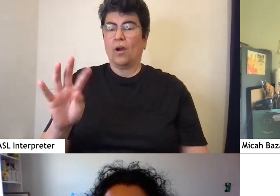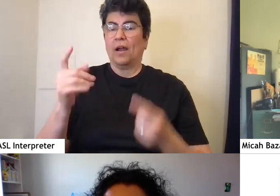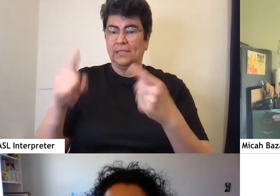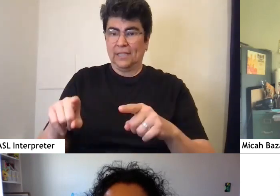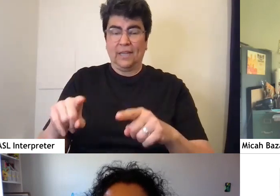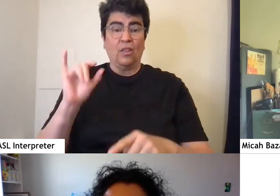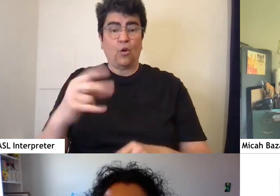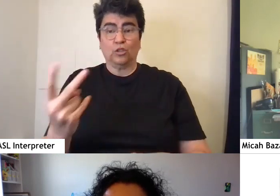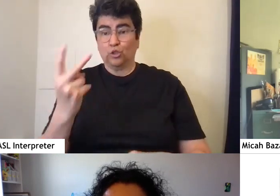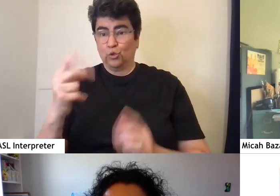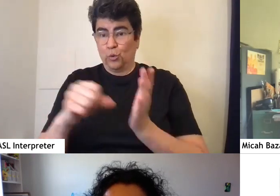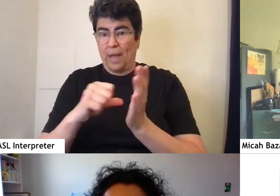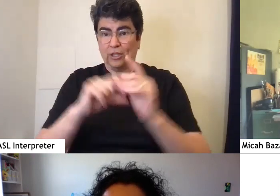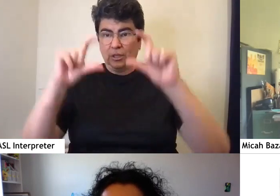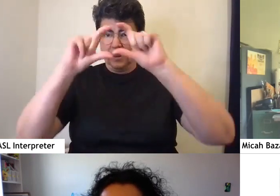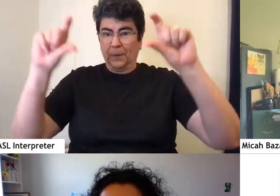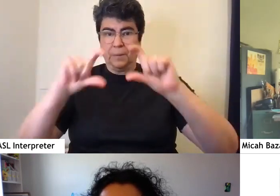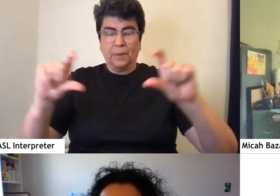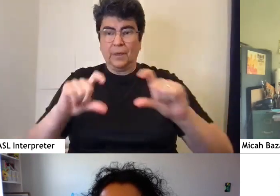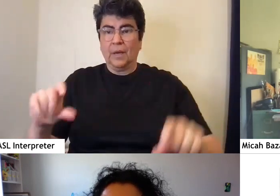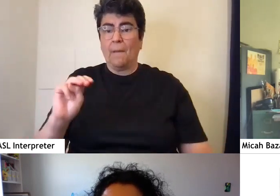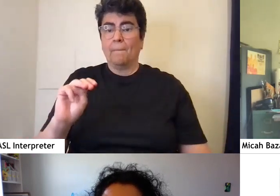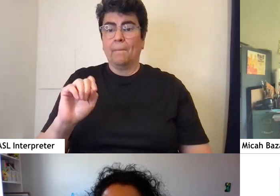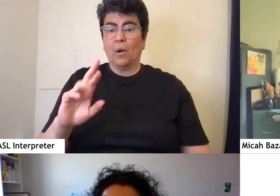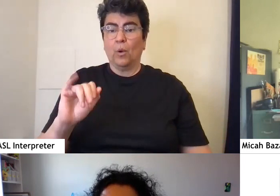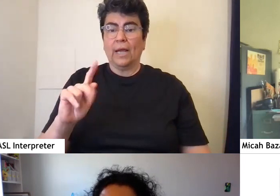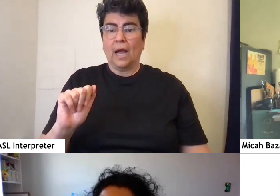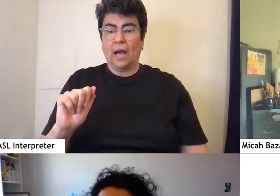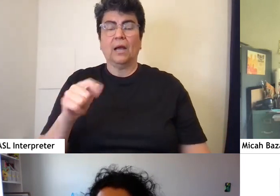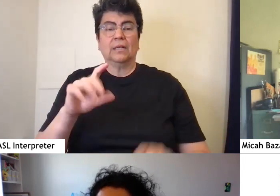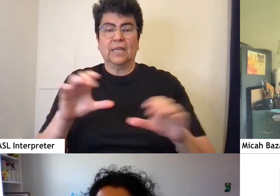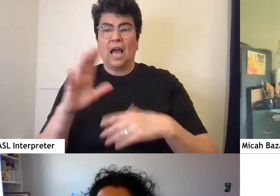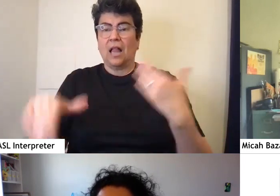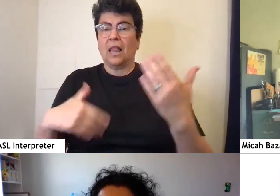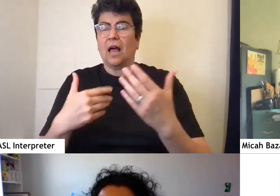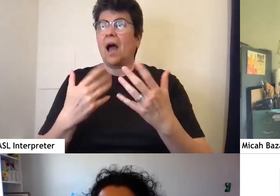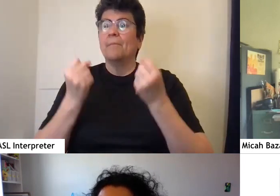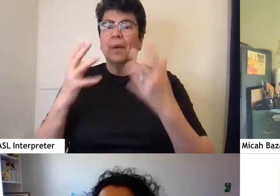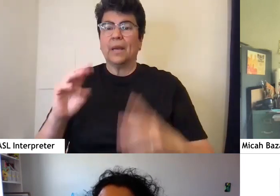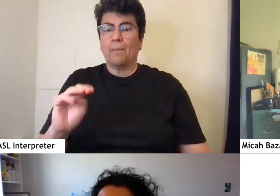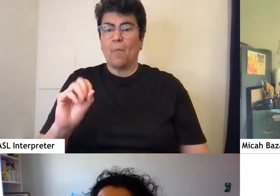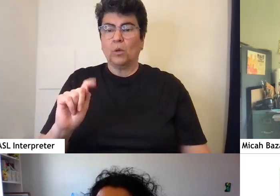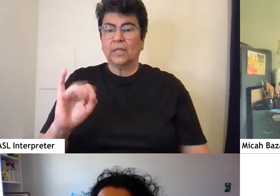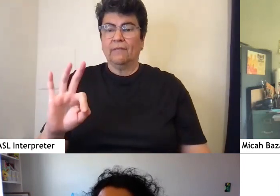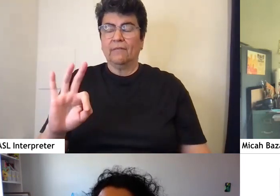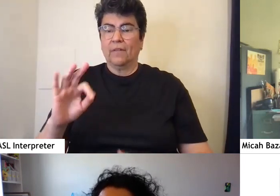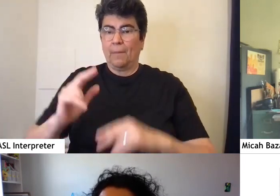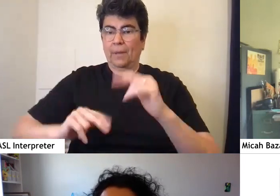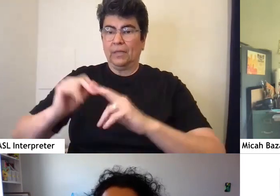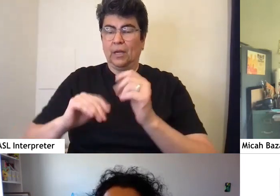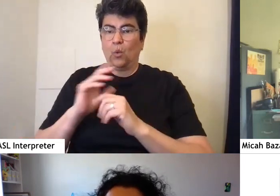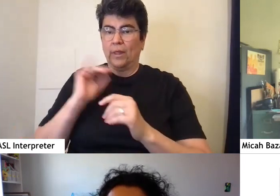pages. Marika did a lot of kind motif building with kind of passing the baton